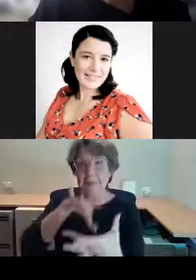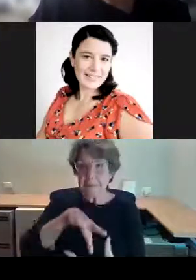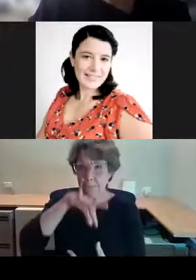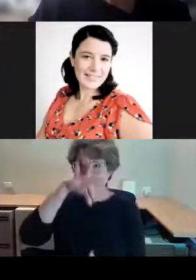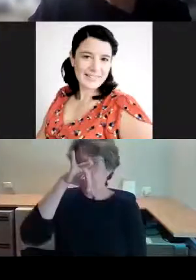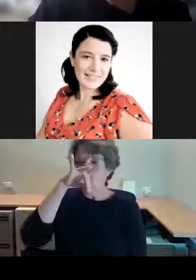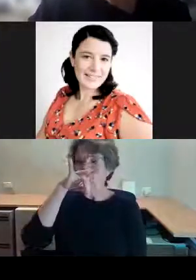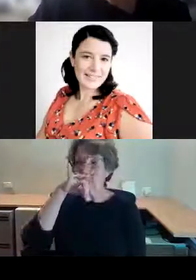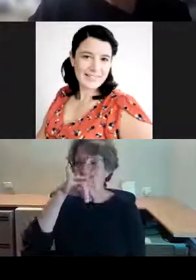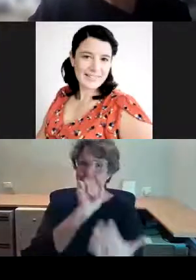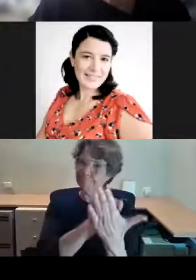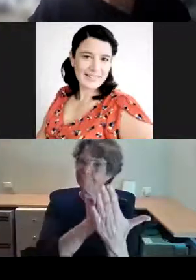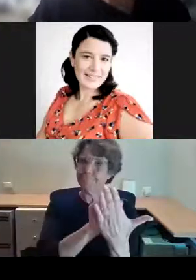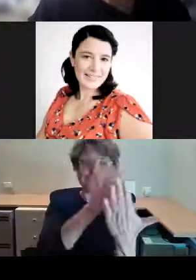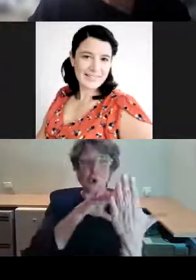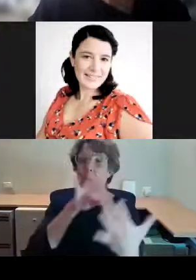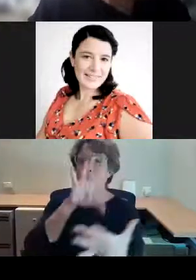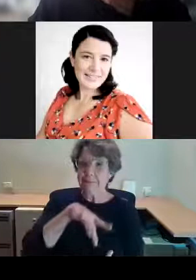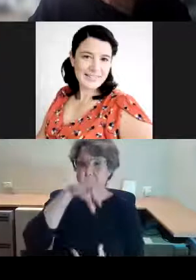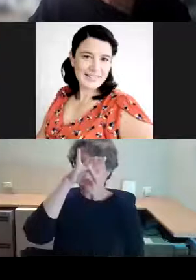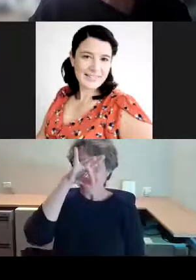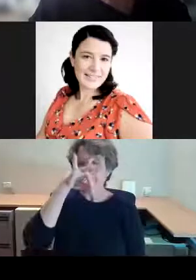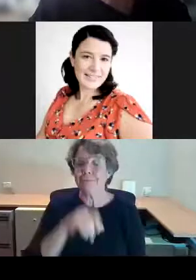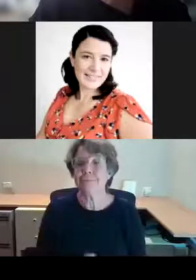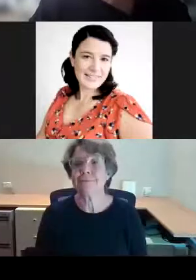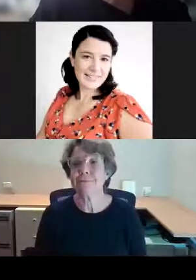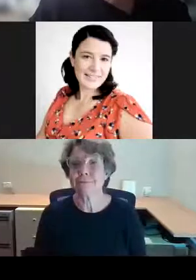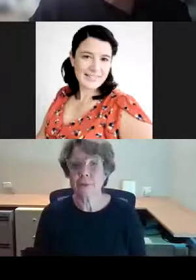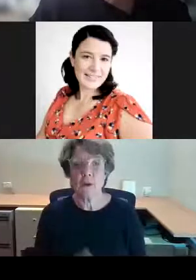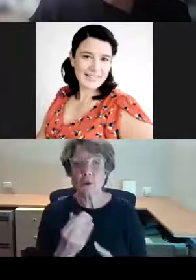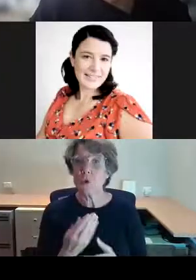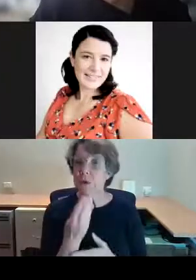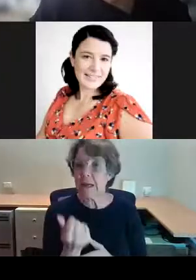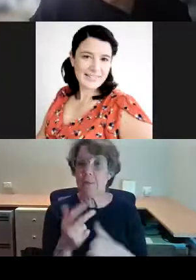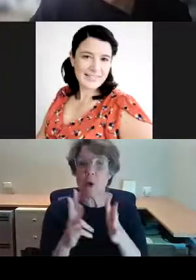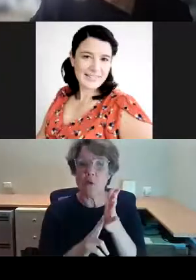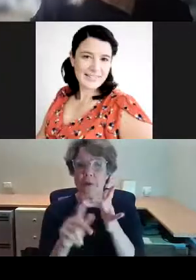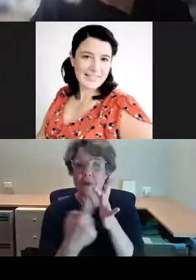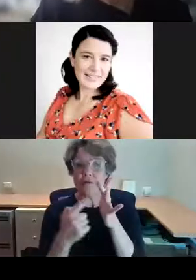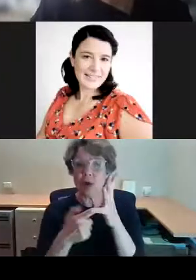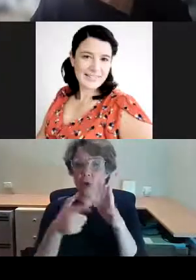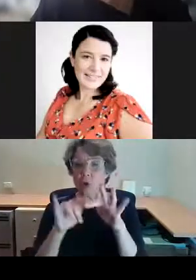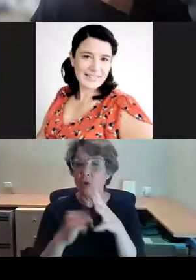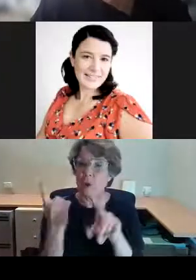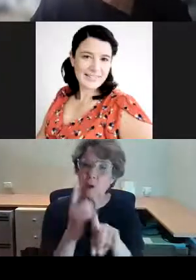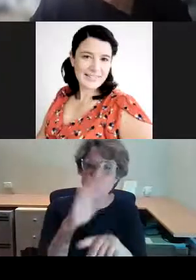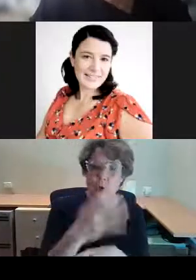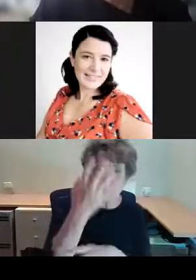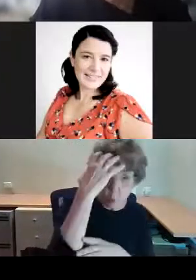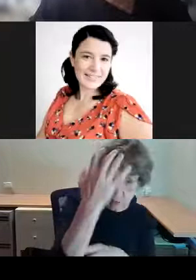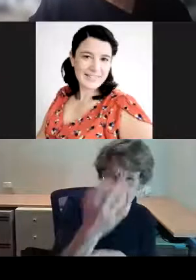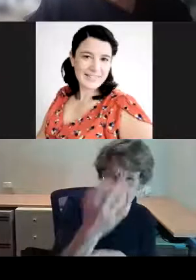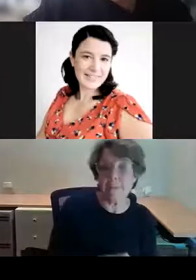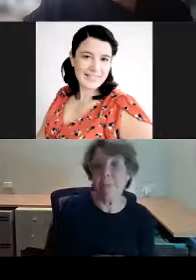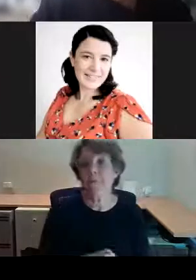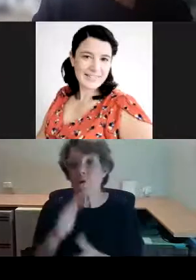references to some of the virtues that we heard of before. Wisdom, truth, justice and so